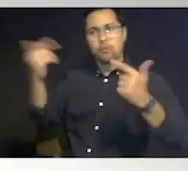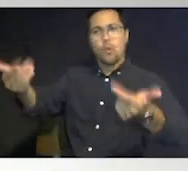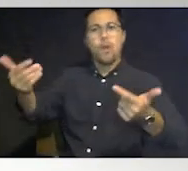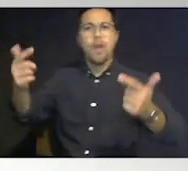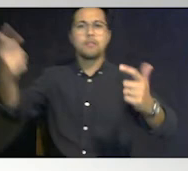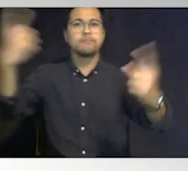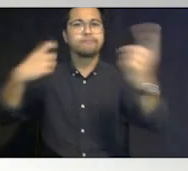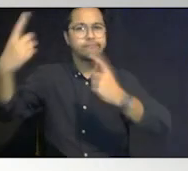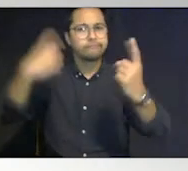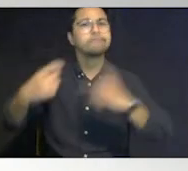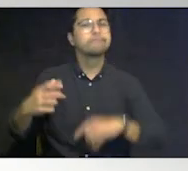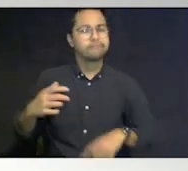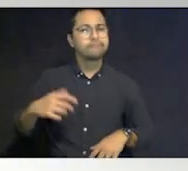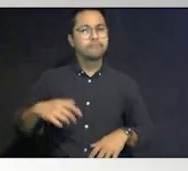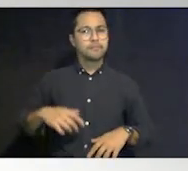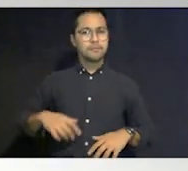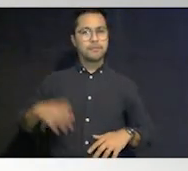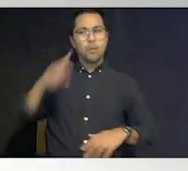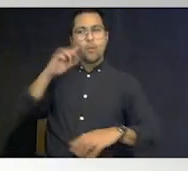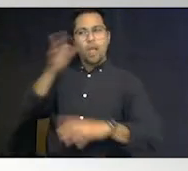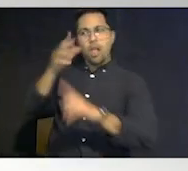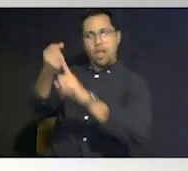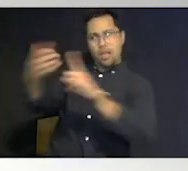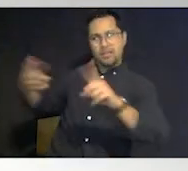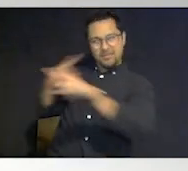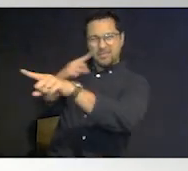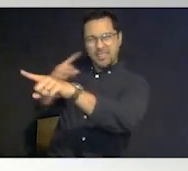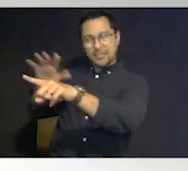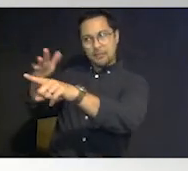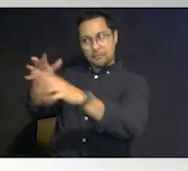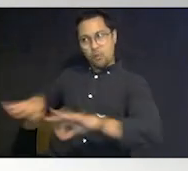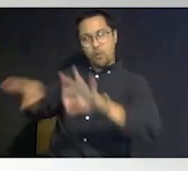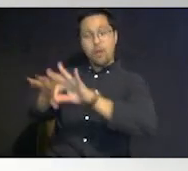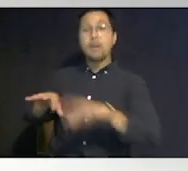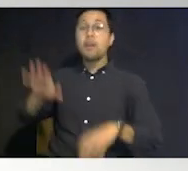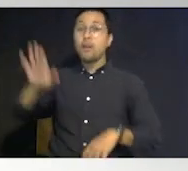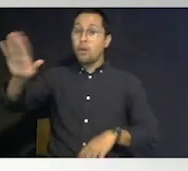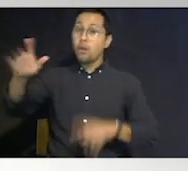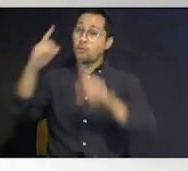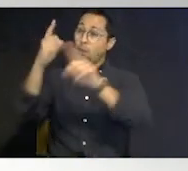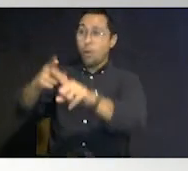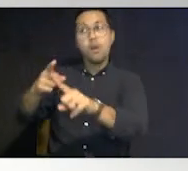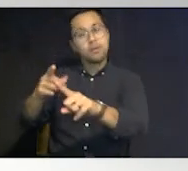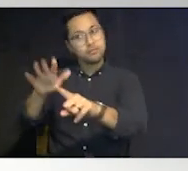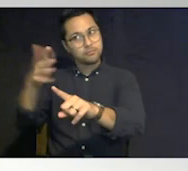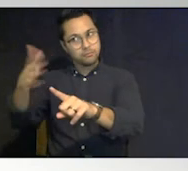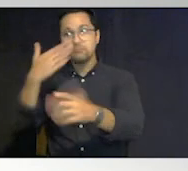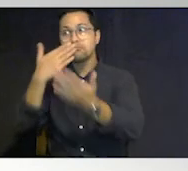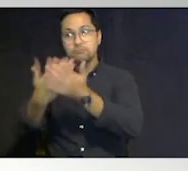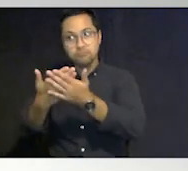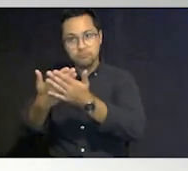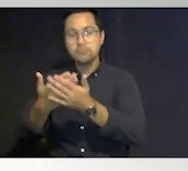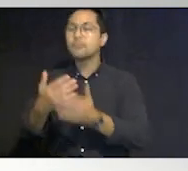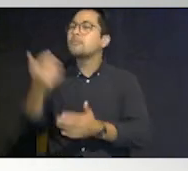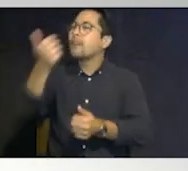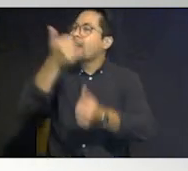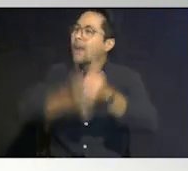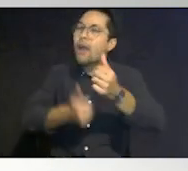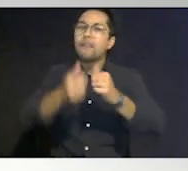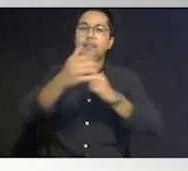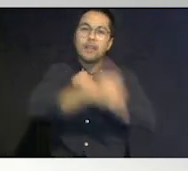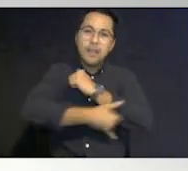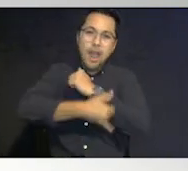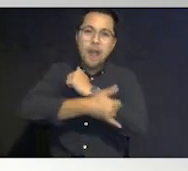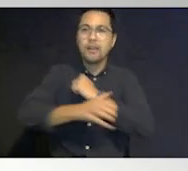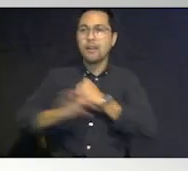talk about that a little bit more because i think it's an important question her point is well taken though every county's capacity is